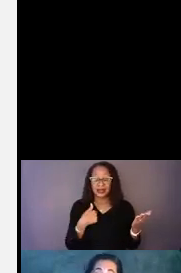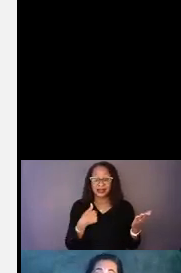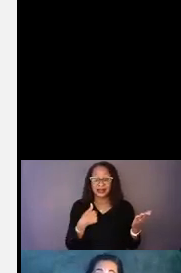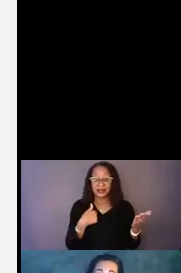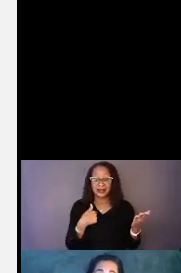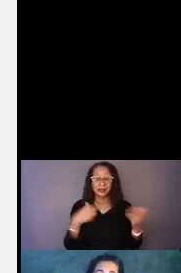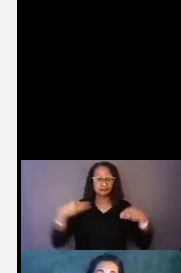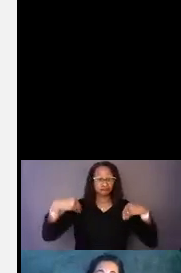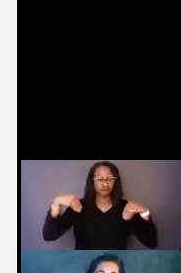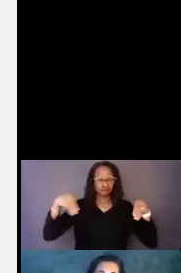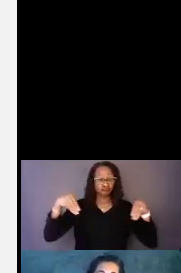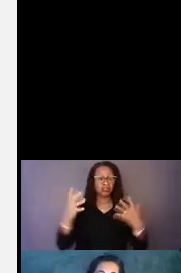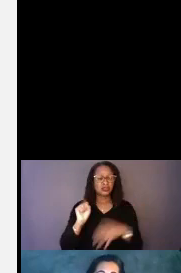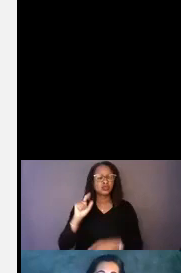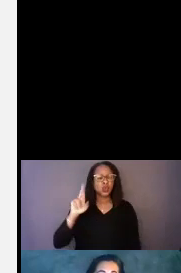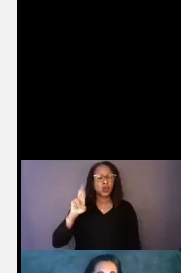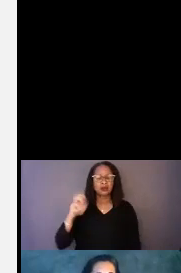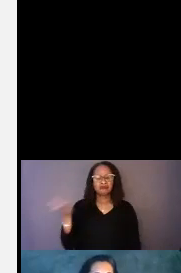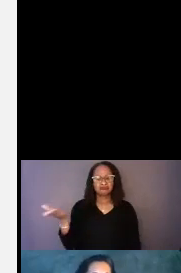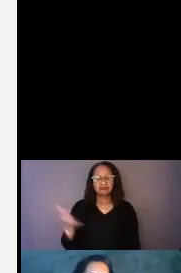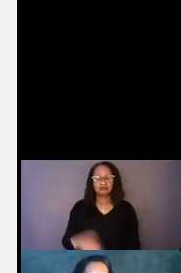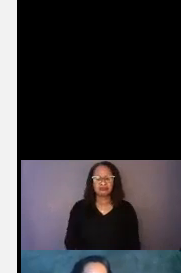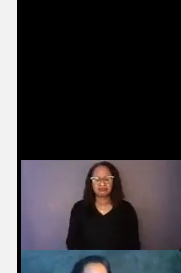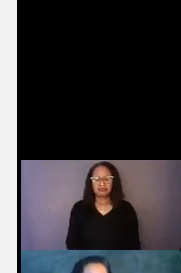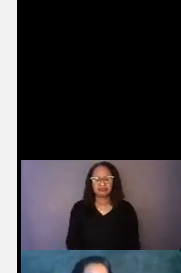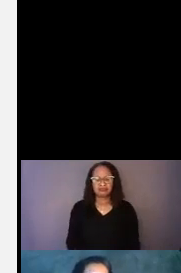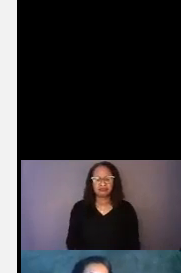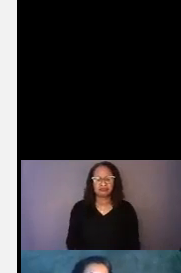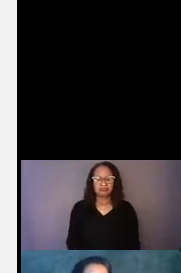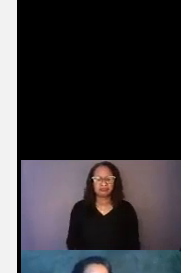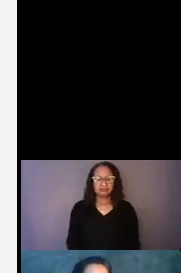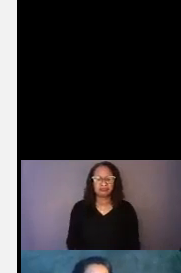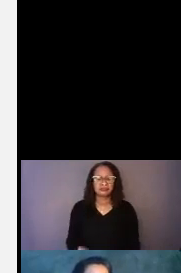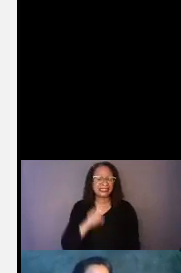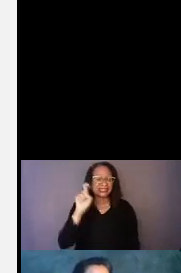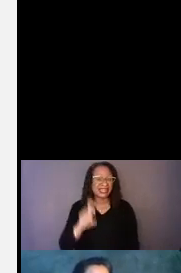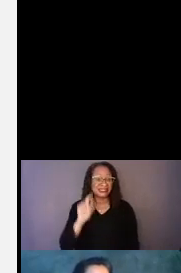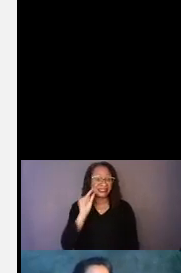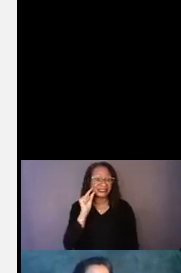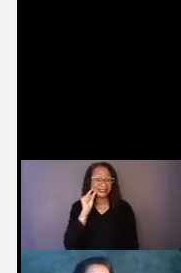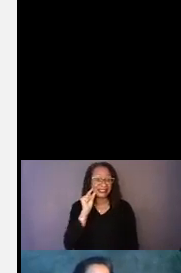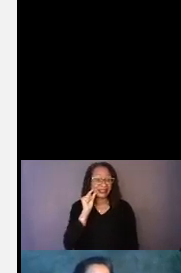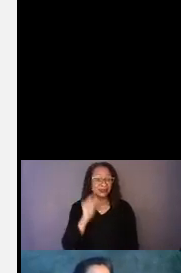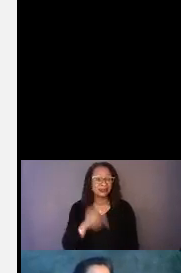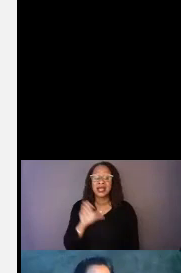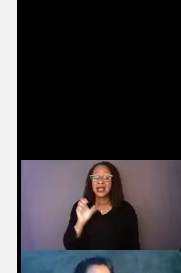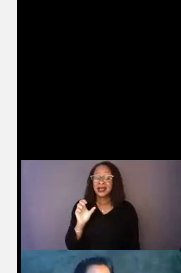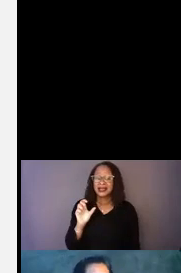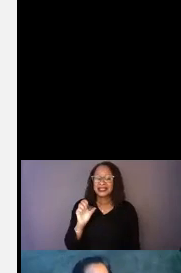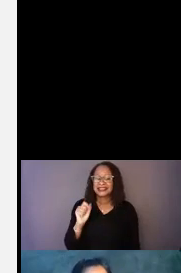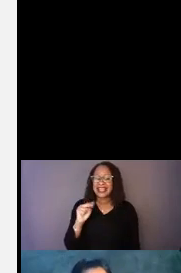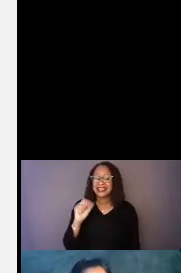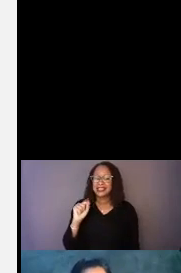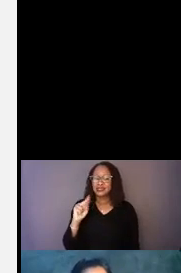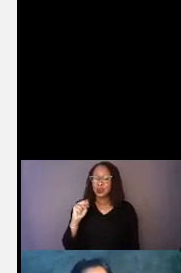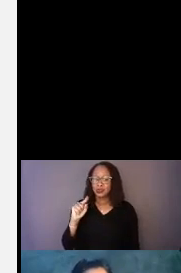sign store. But I've seen someone in San Antonio, this is for San Antonio, Texas, and